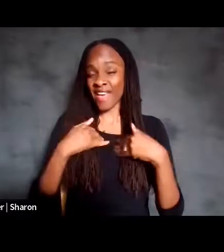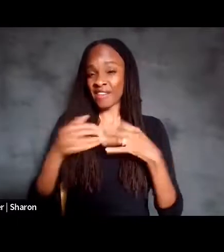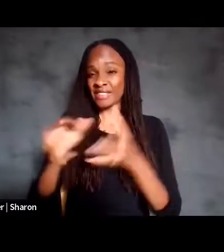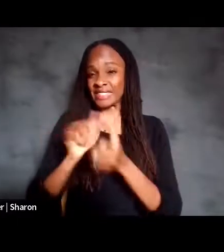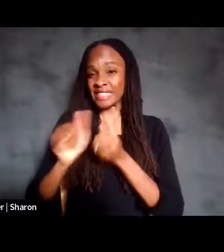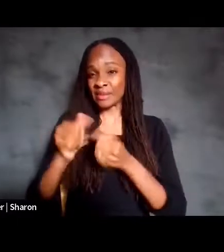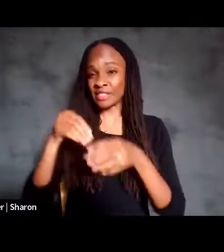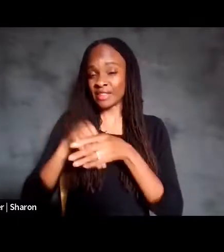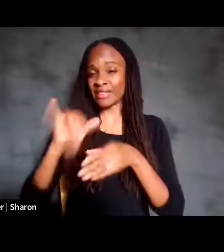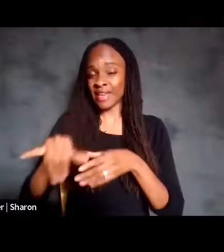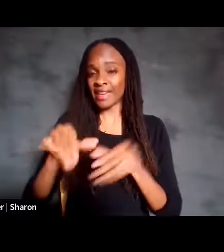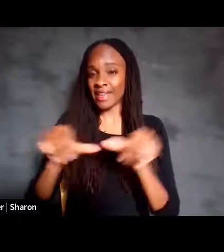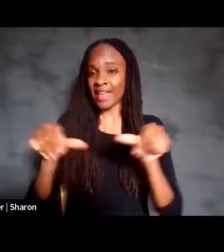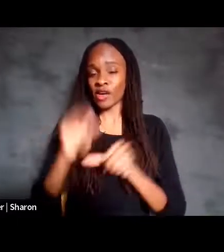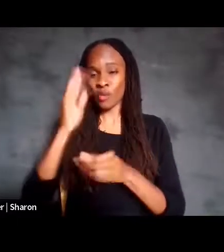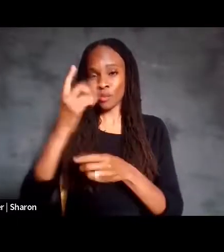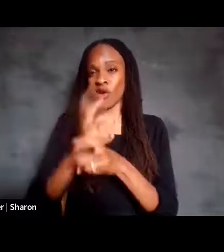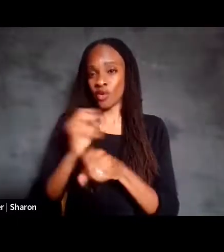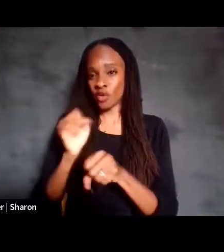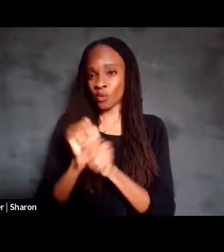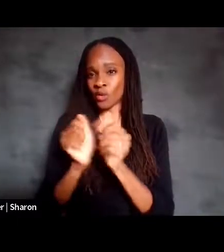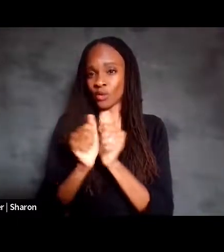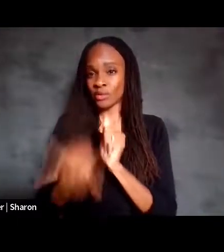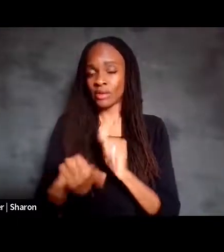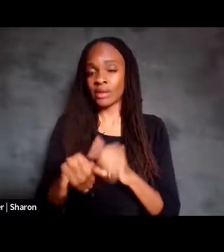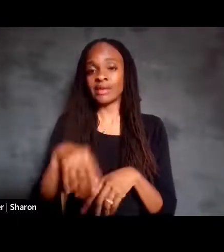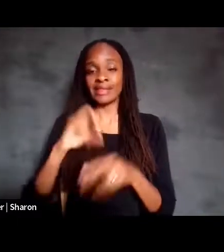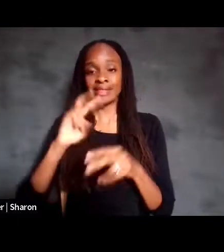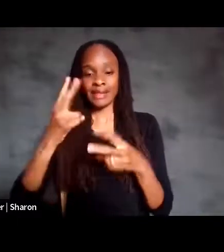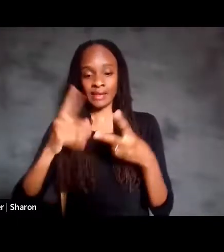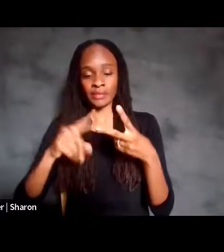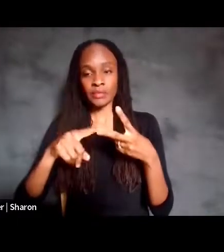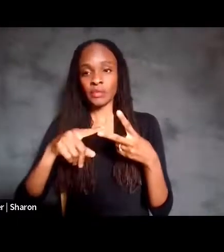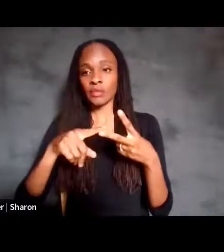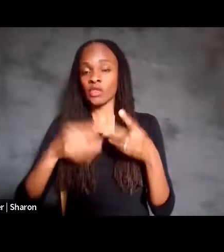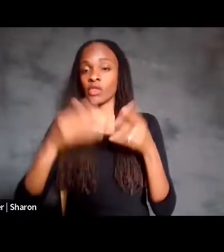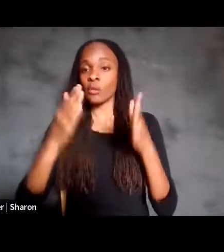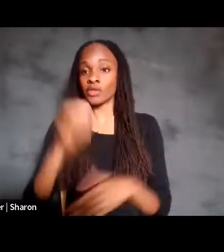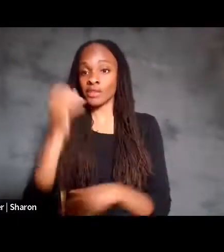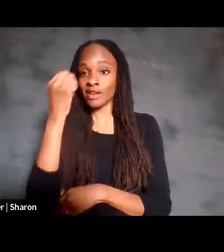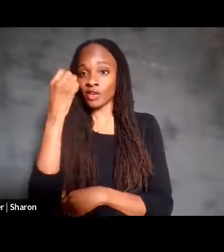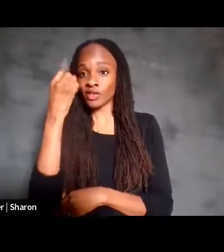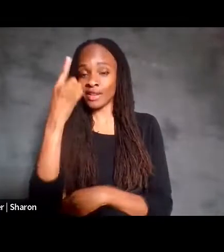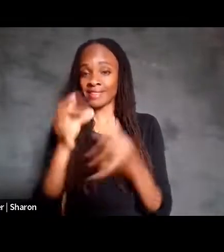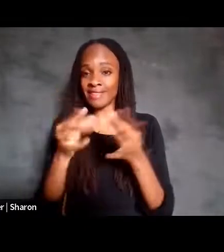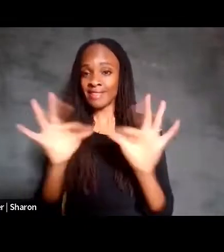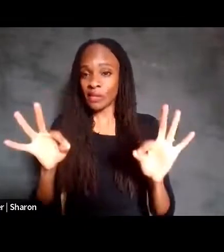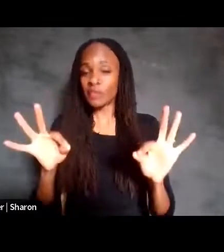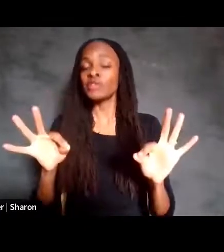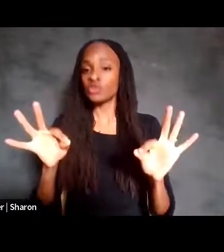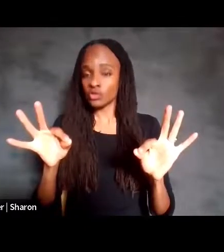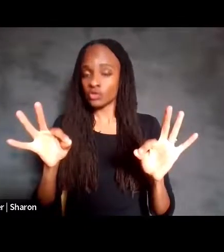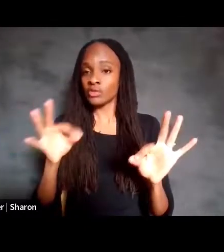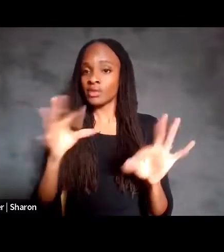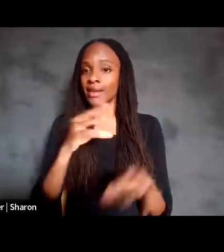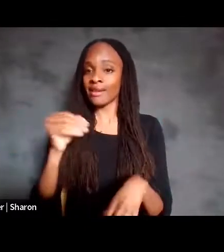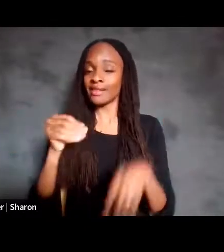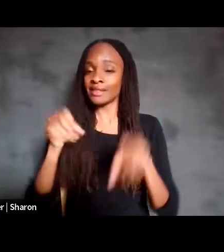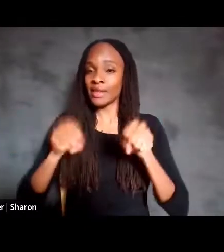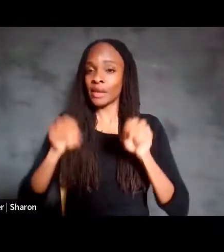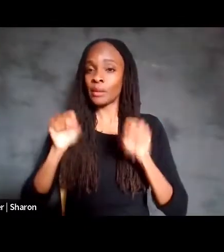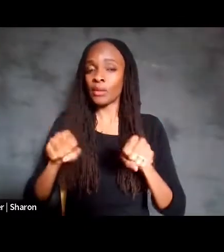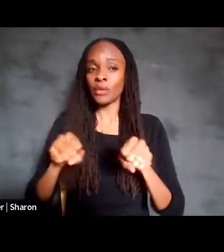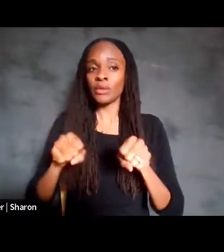work. And the second point is that the person understands language, comprehends language, and is able to